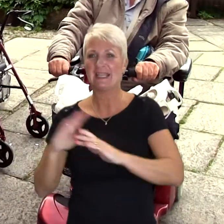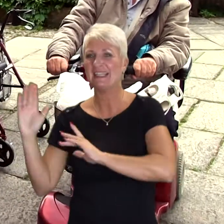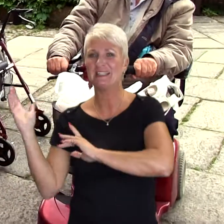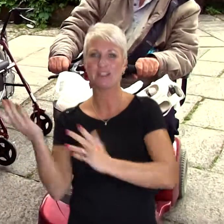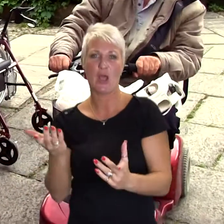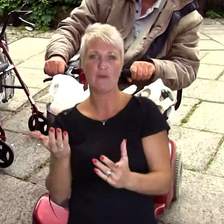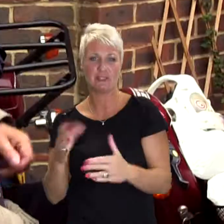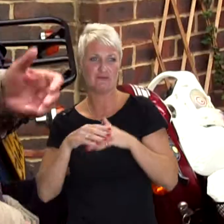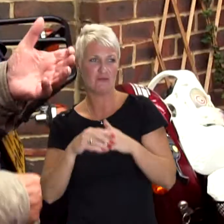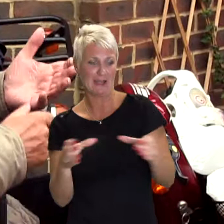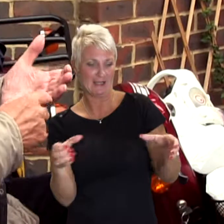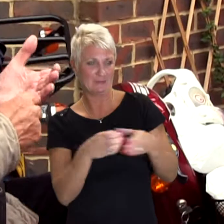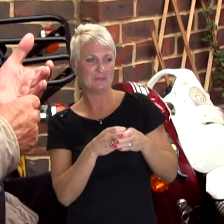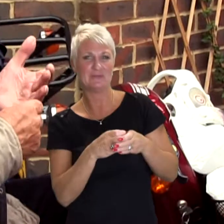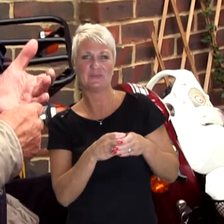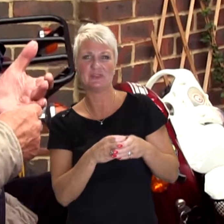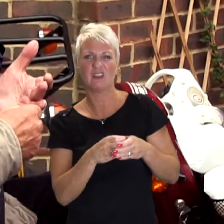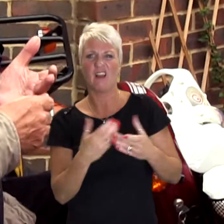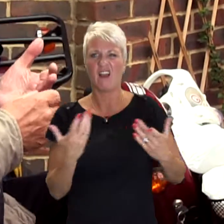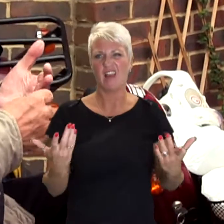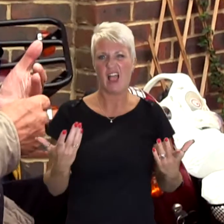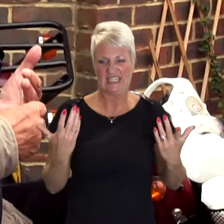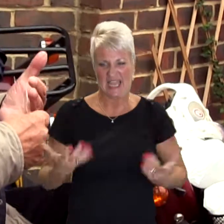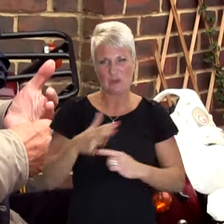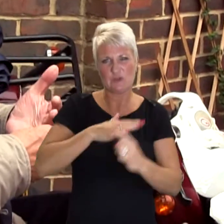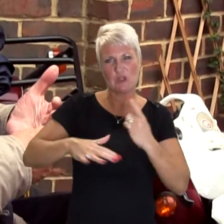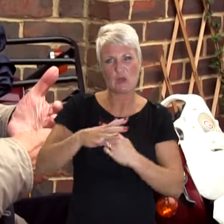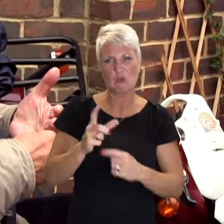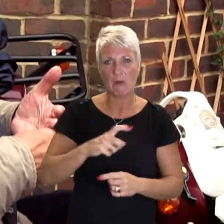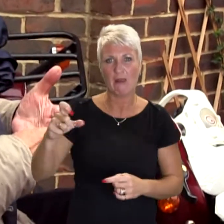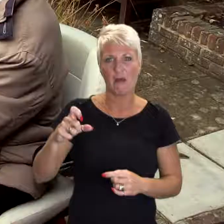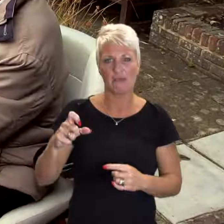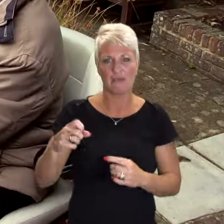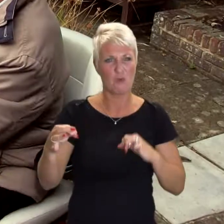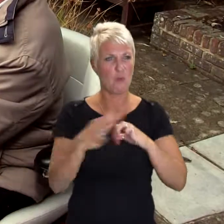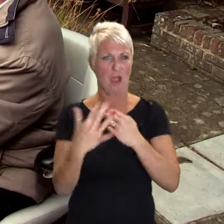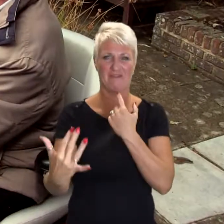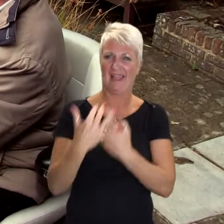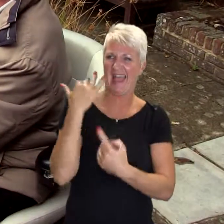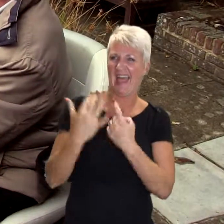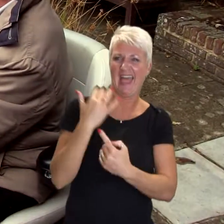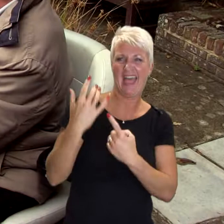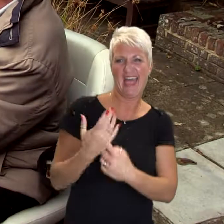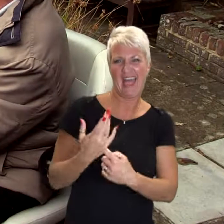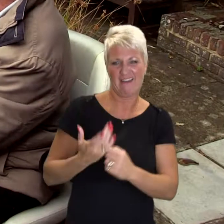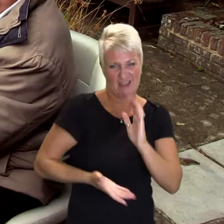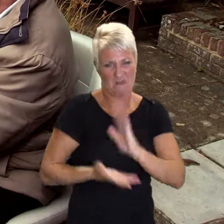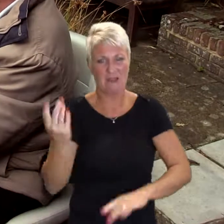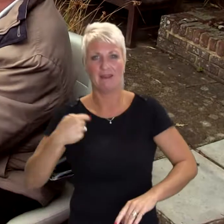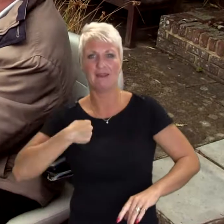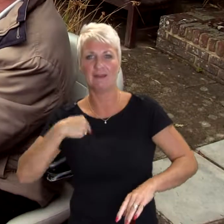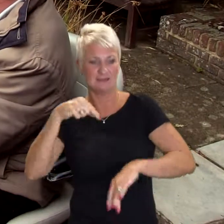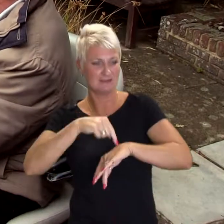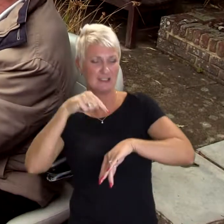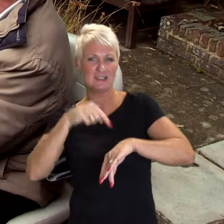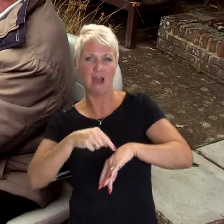it's a friendly bunch, it's become a sort of club. And the wife takes the mickey out of me because I pop in and spend time at the